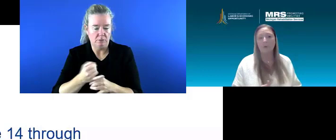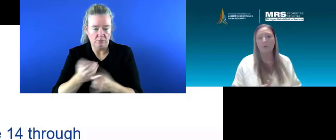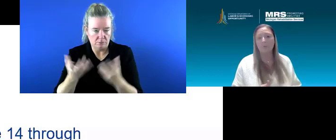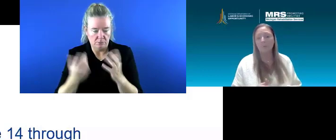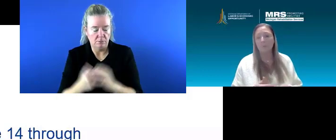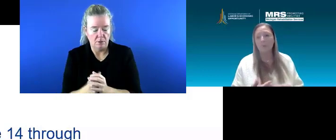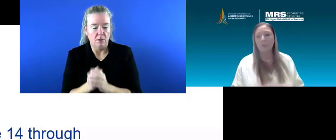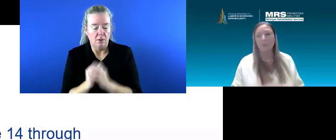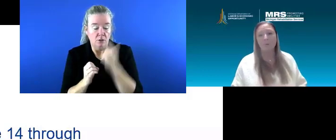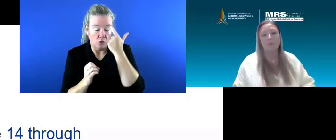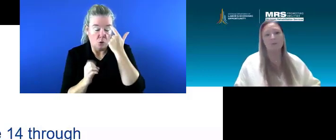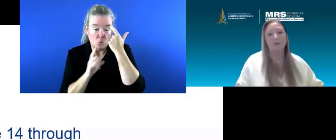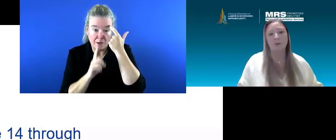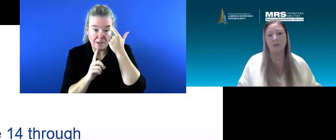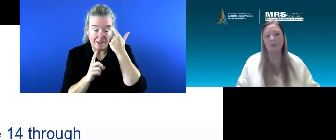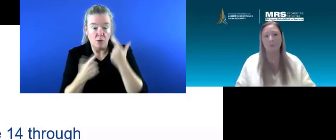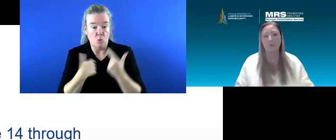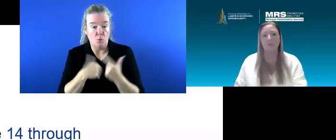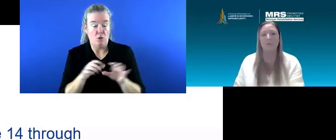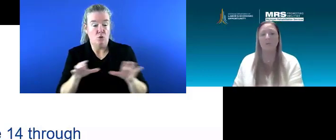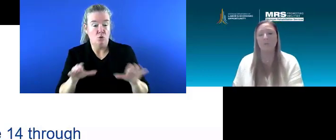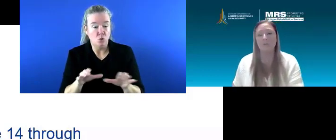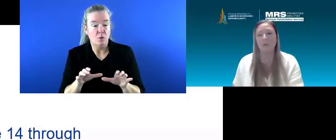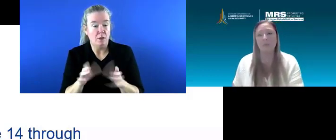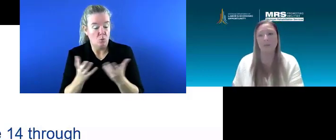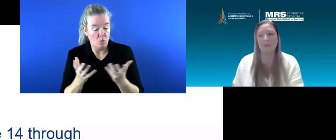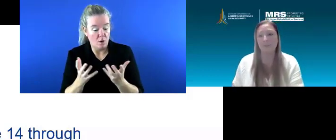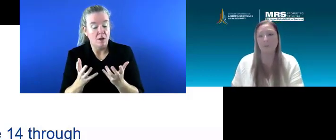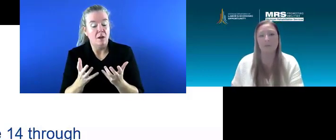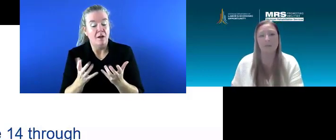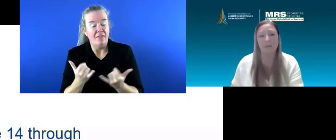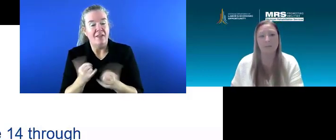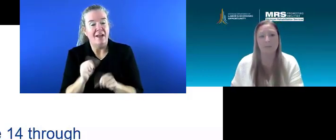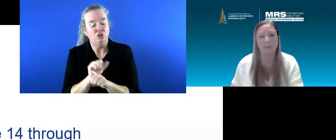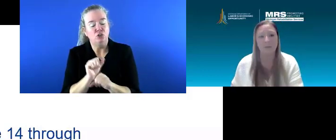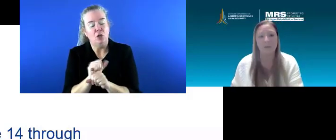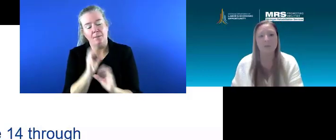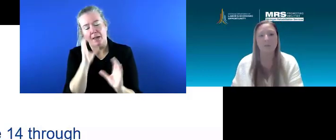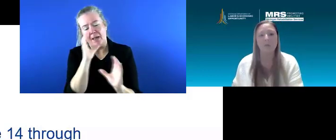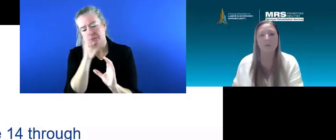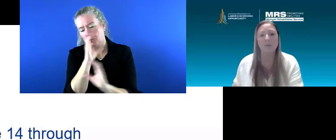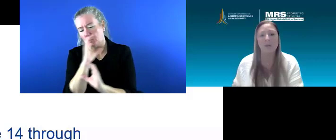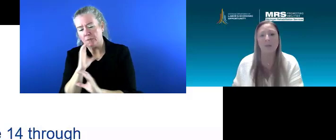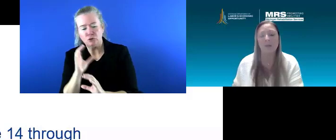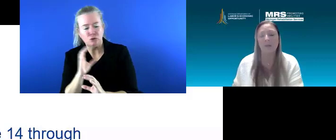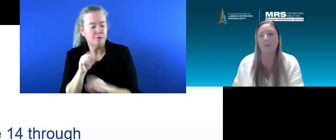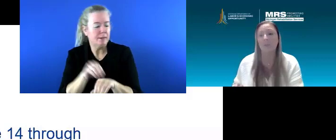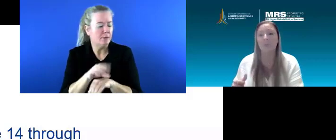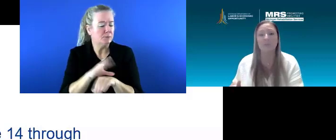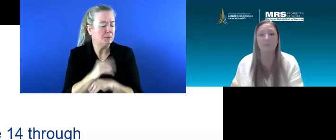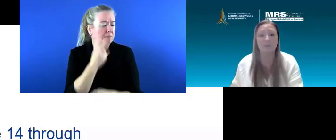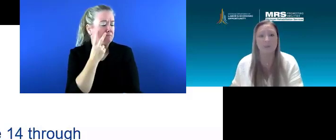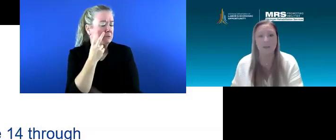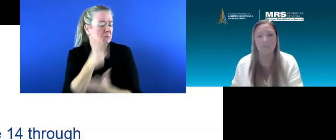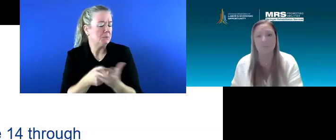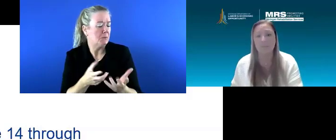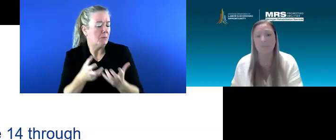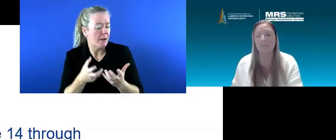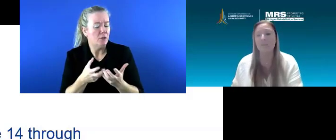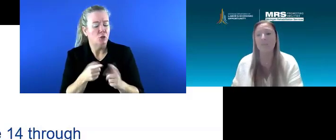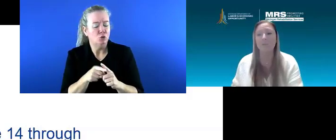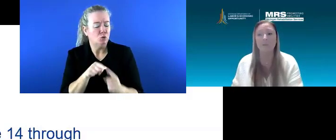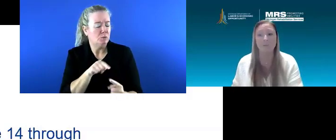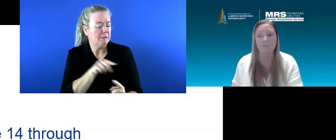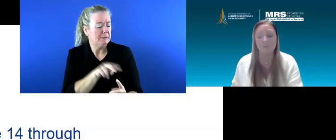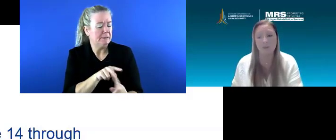So really what we're doing is we're doing those job exploration counseling, looking at those different jobs,